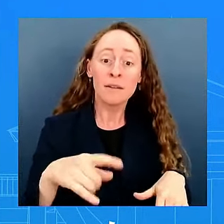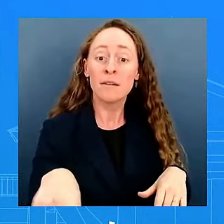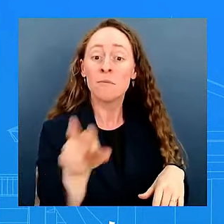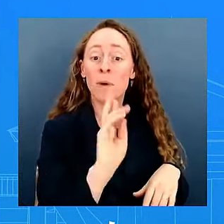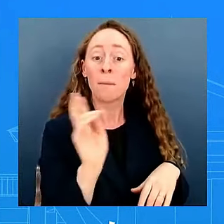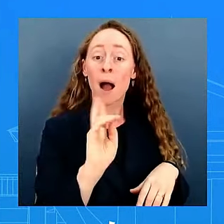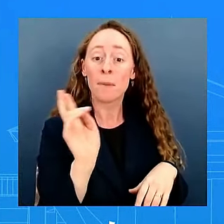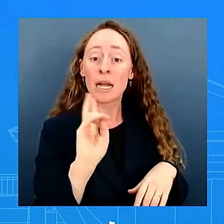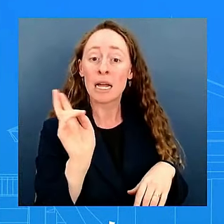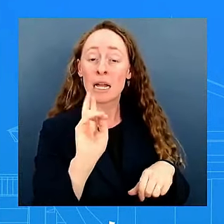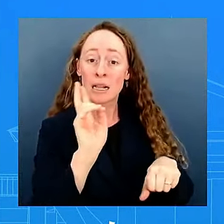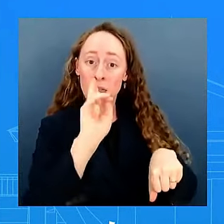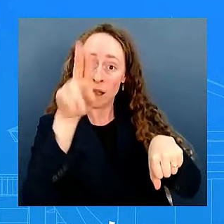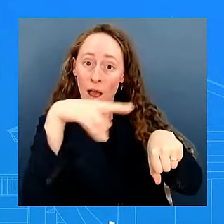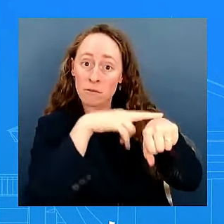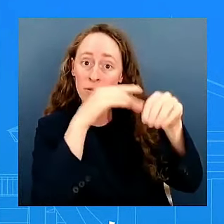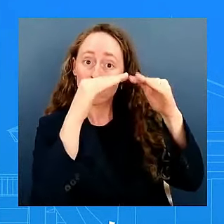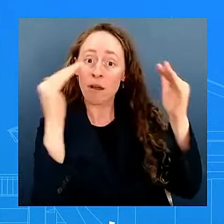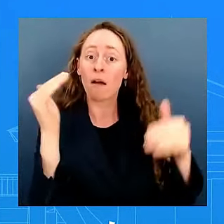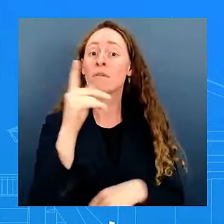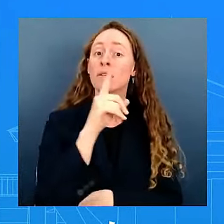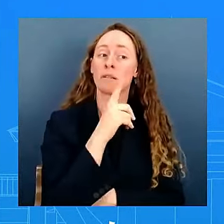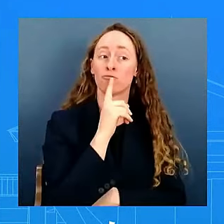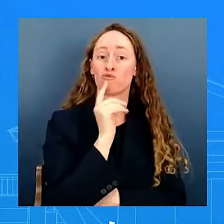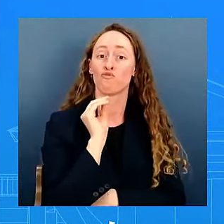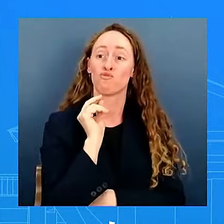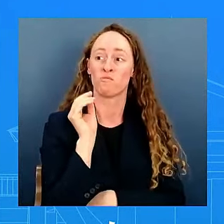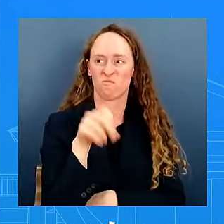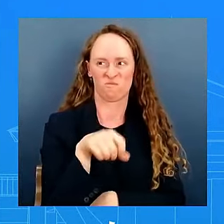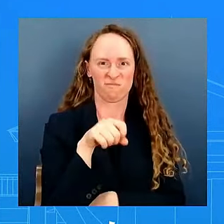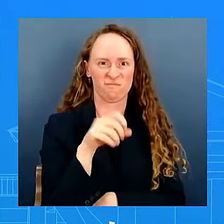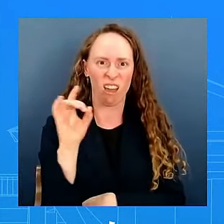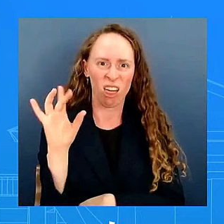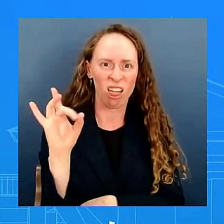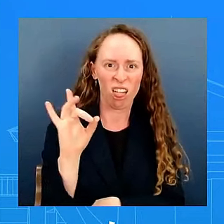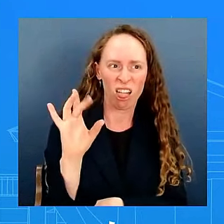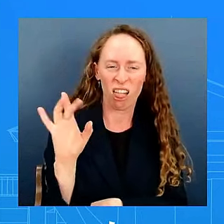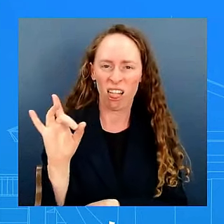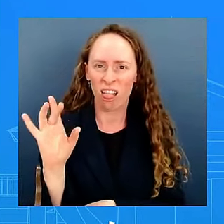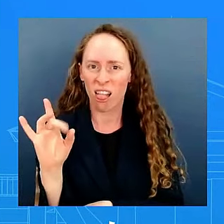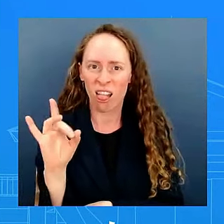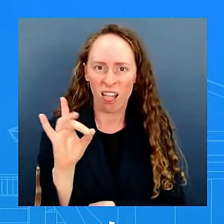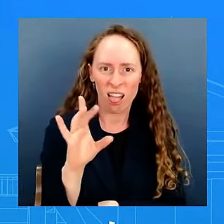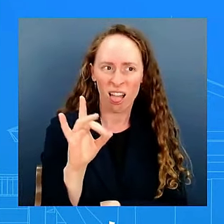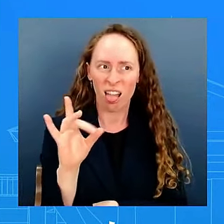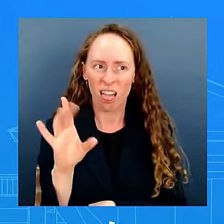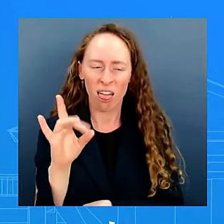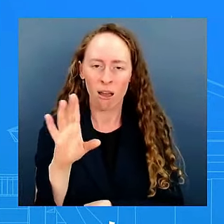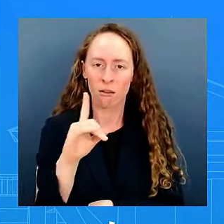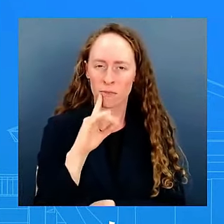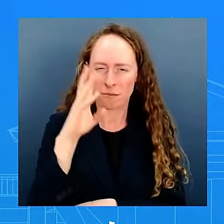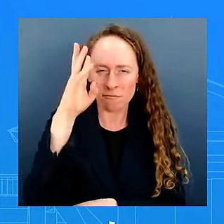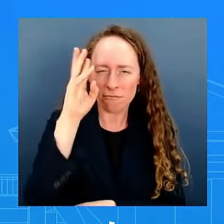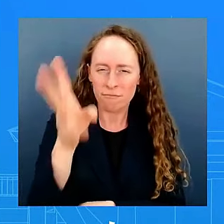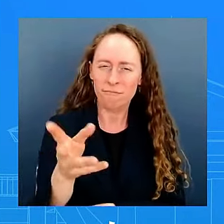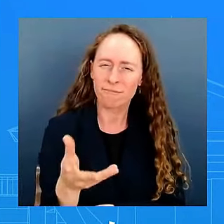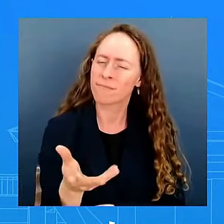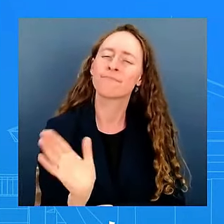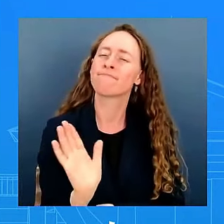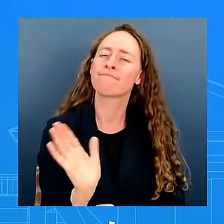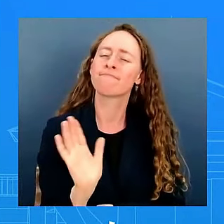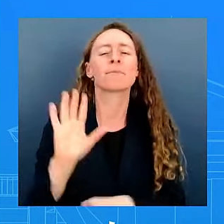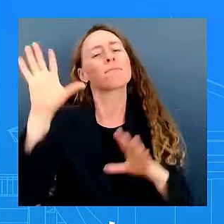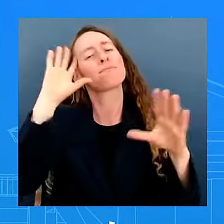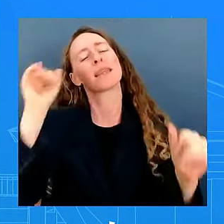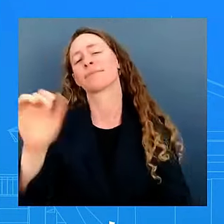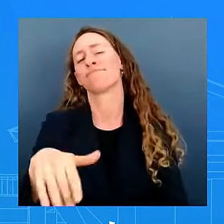spread that hateful conspiracy theory and so the president took an opportunity to address it head on i think his words and